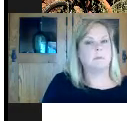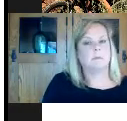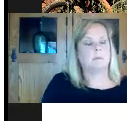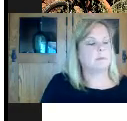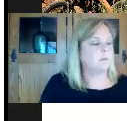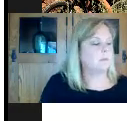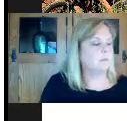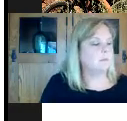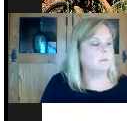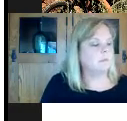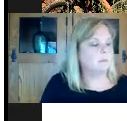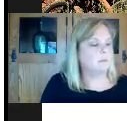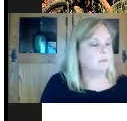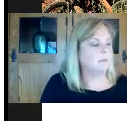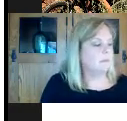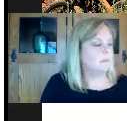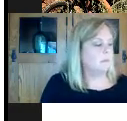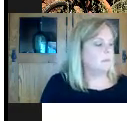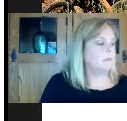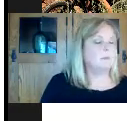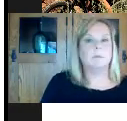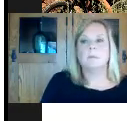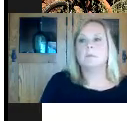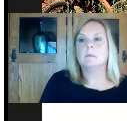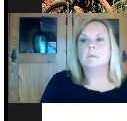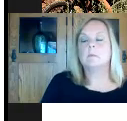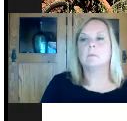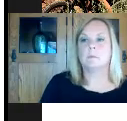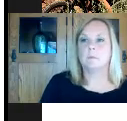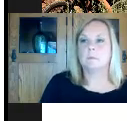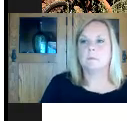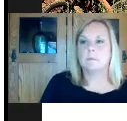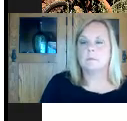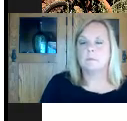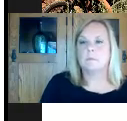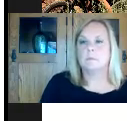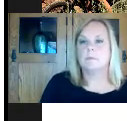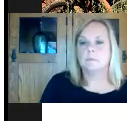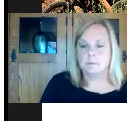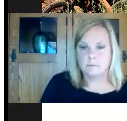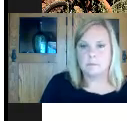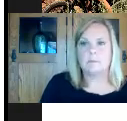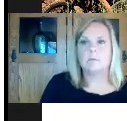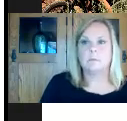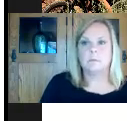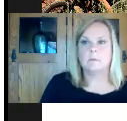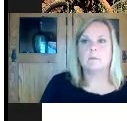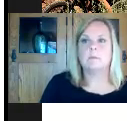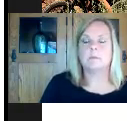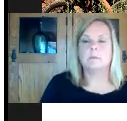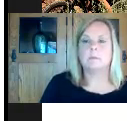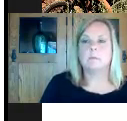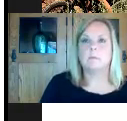other information that would really need to come from a healthcare professional you do not need to get